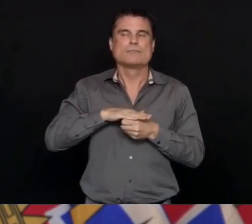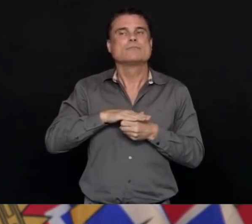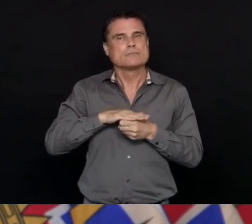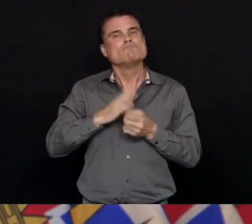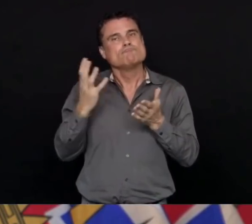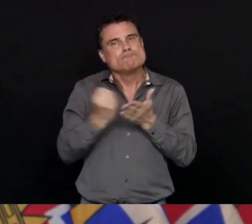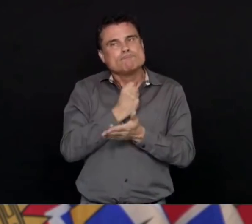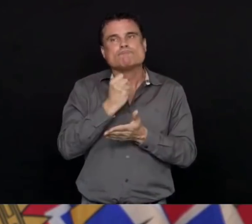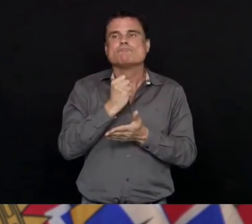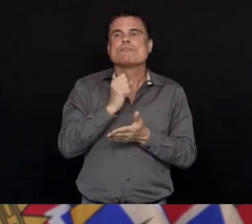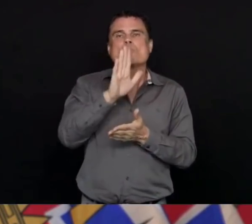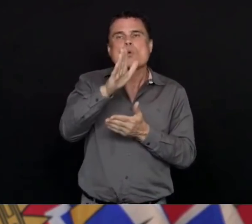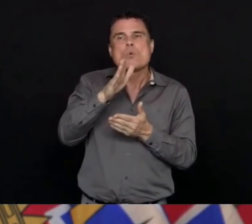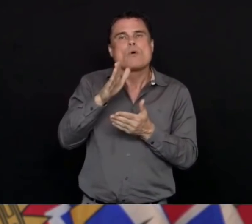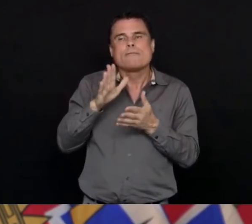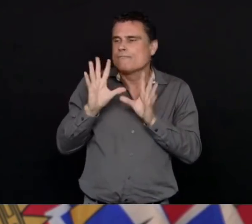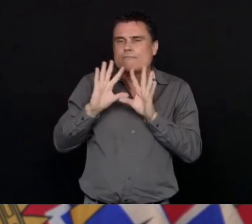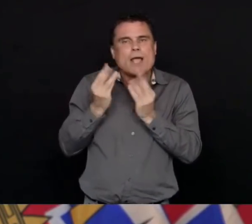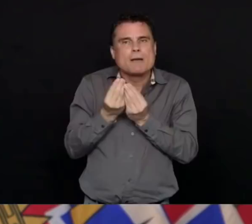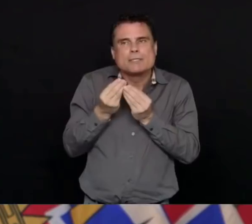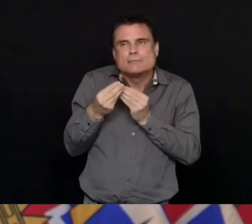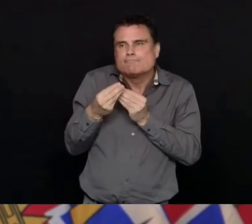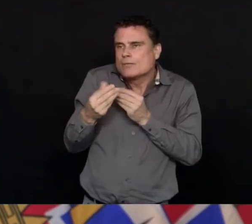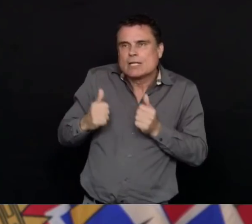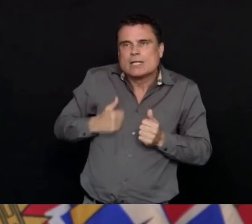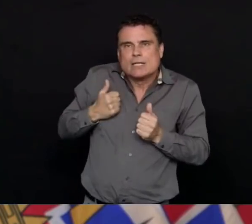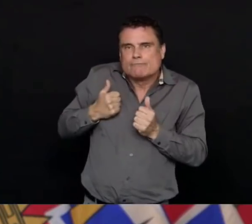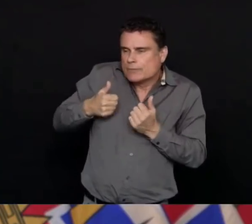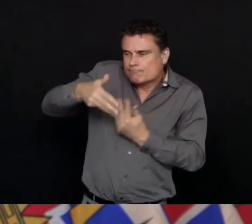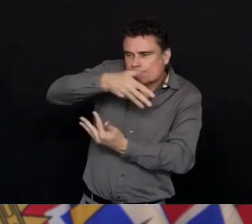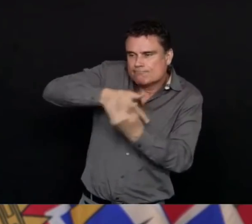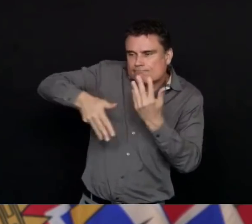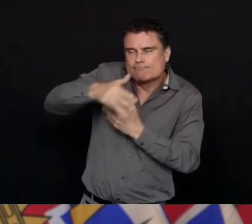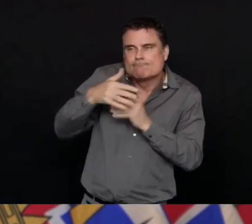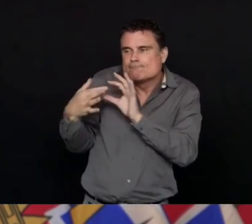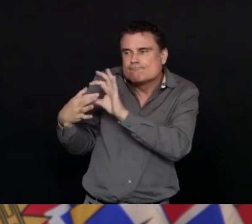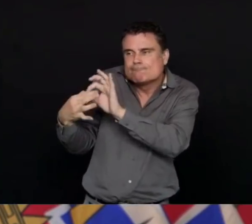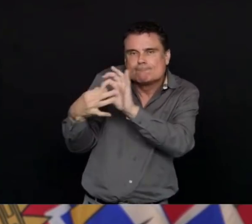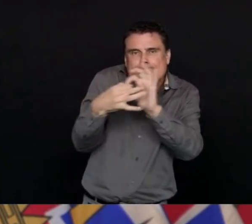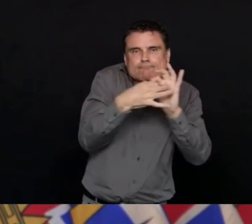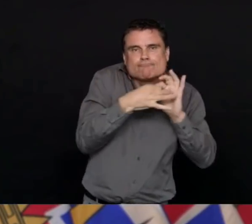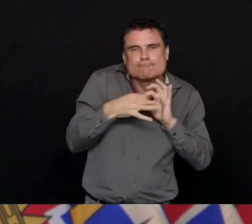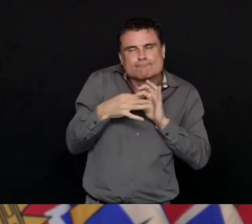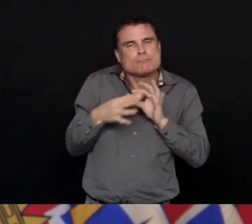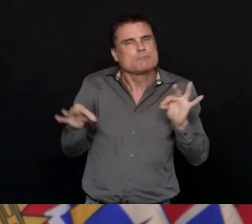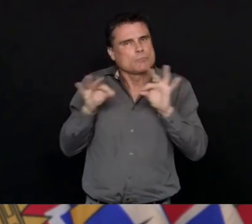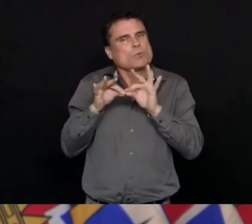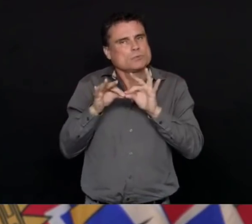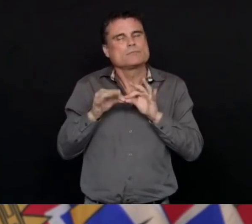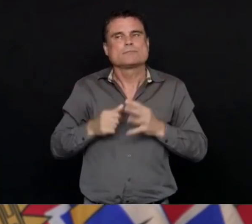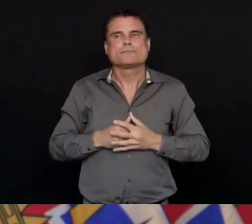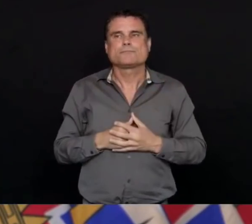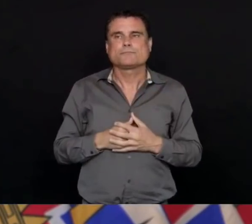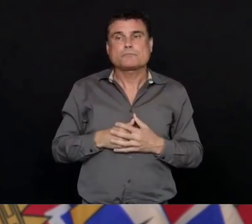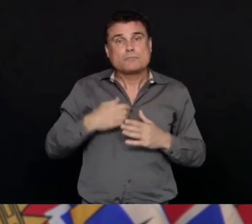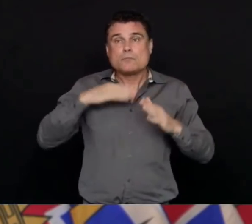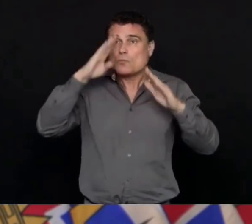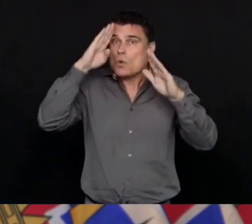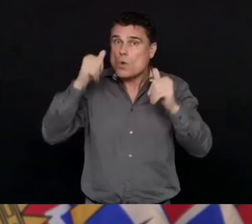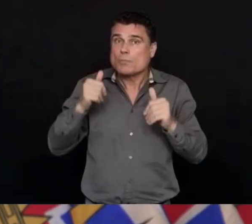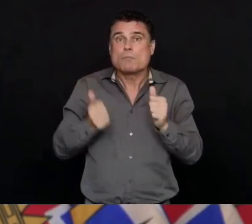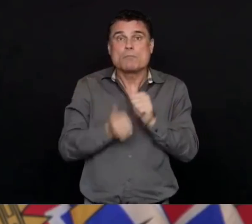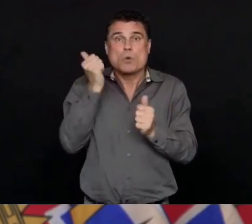unwind and to be kind to each other. I sincerely hope that most people have avoided any unnecessary